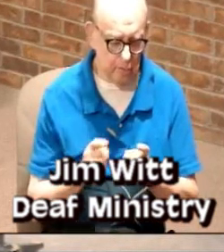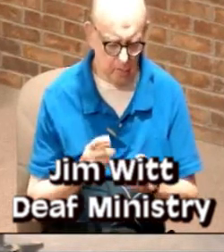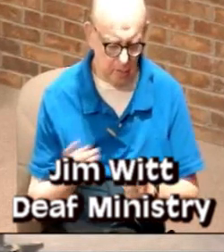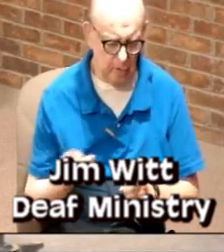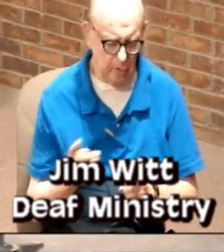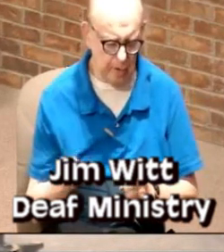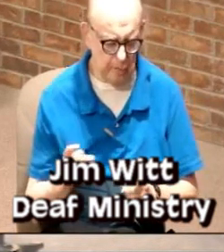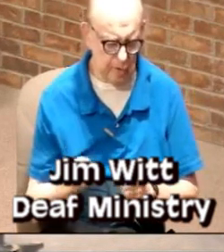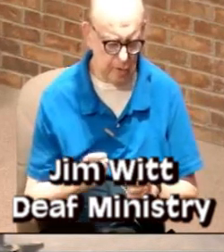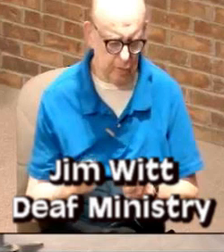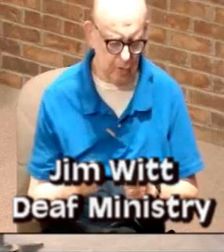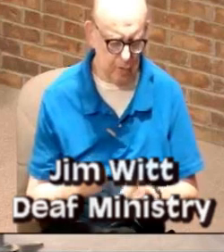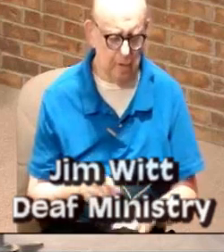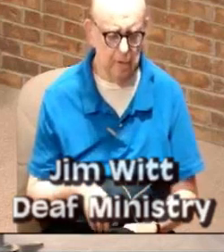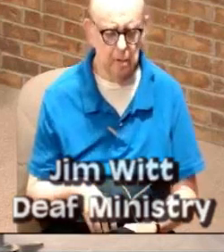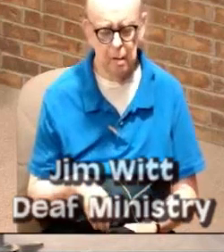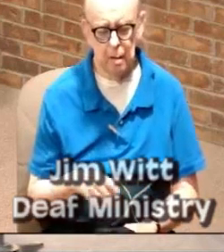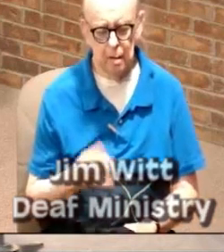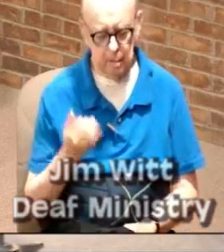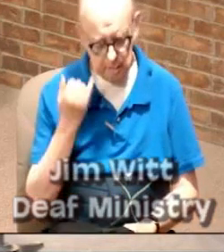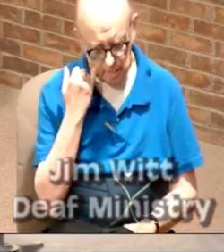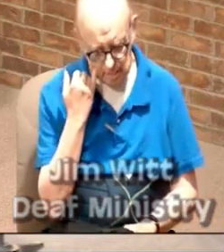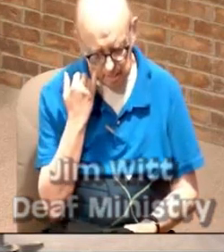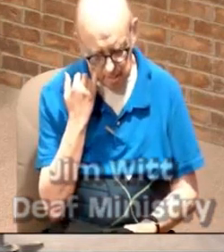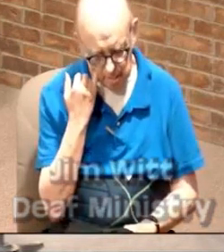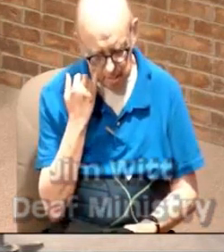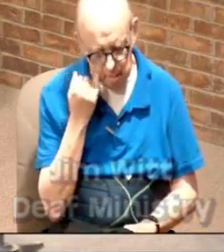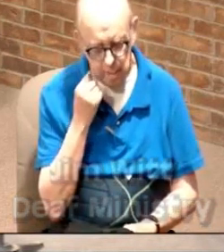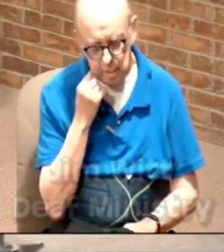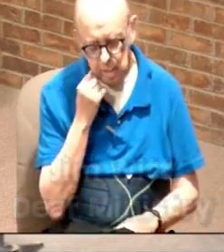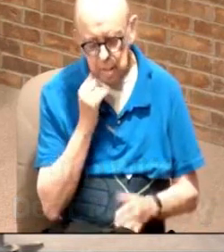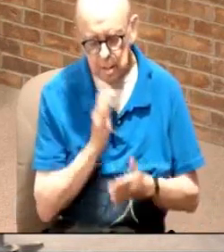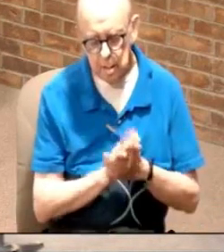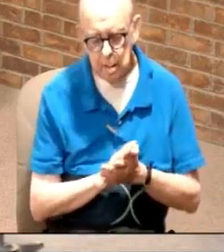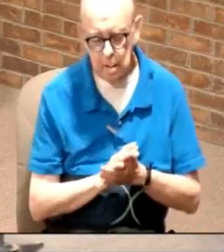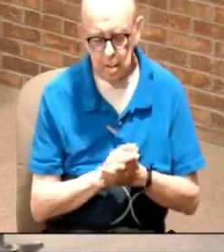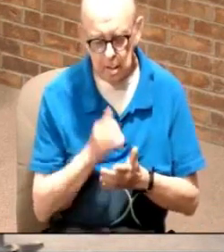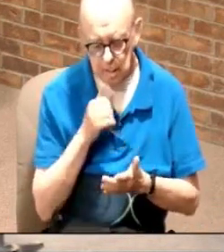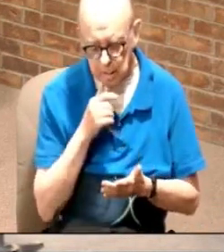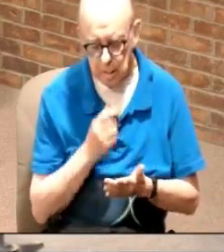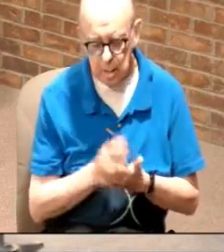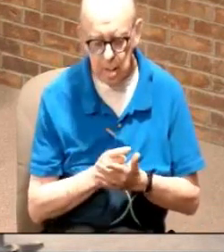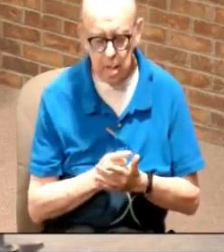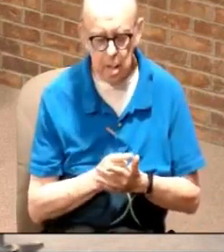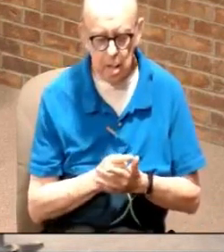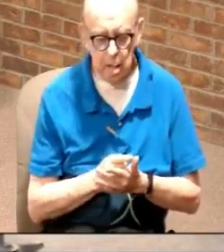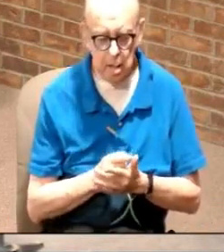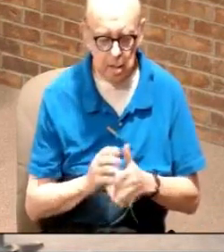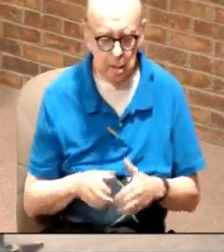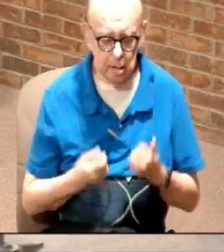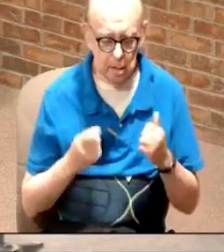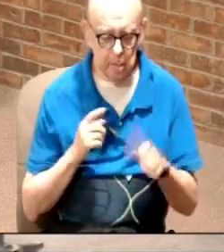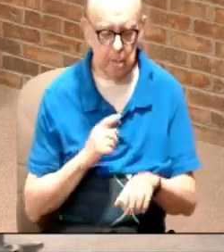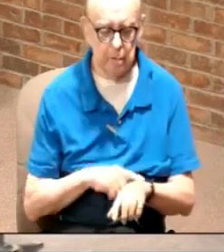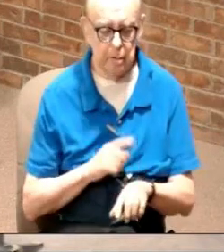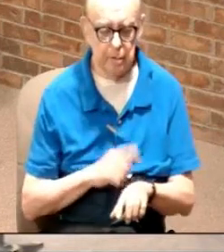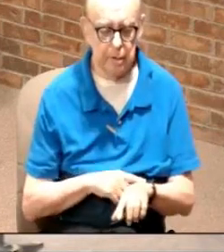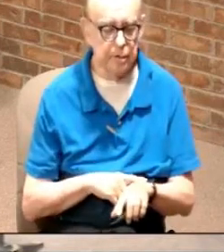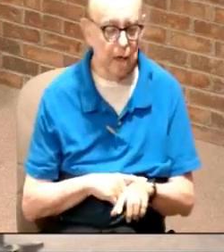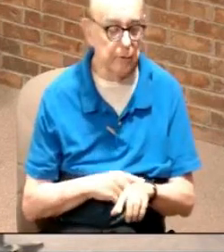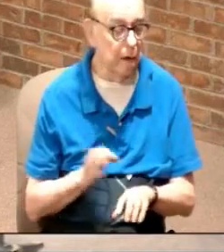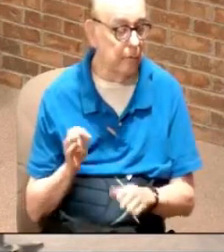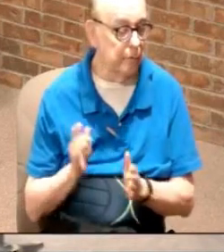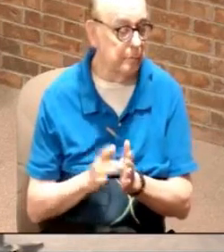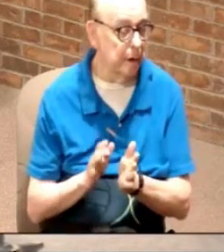But if my wife and my daughter were alive during the times of the Bible,